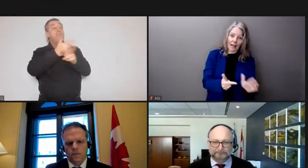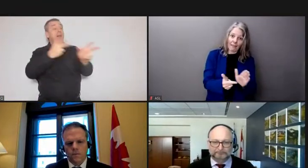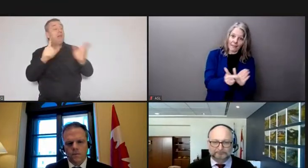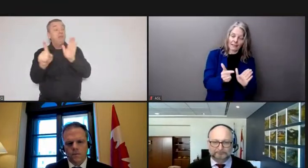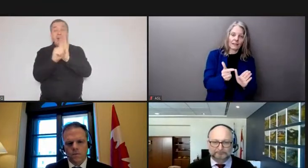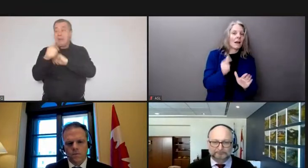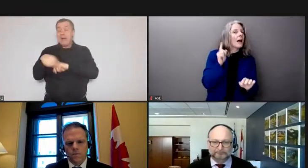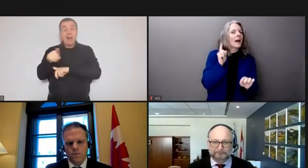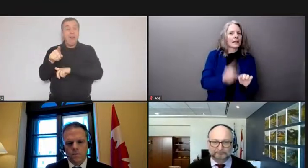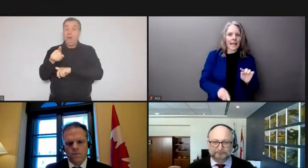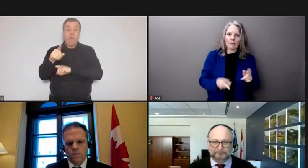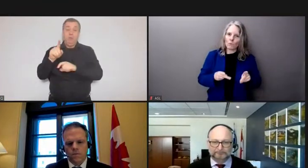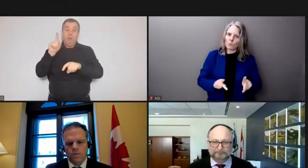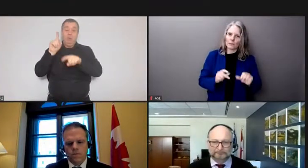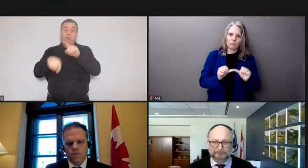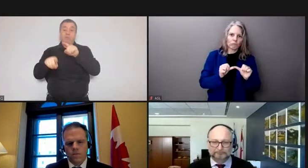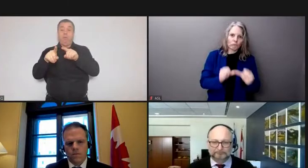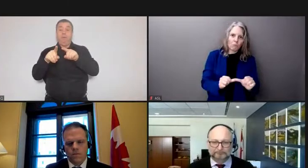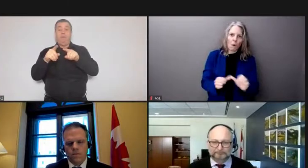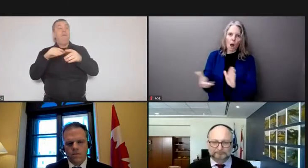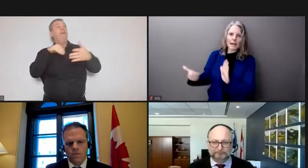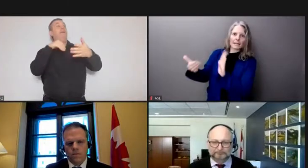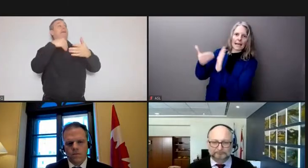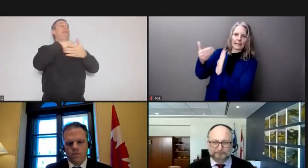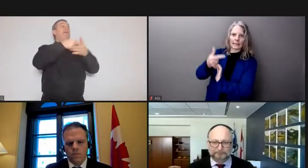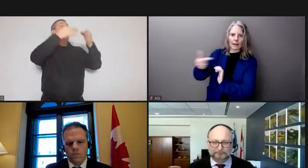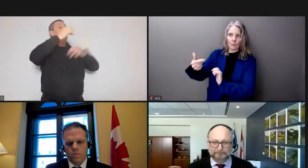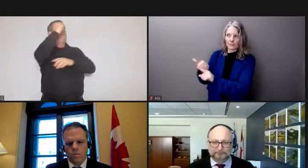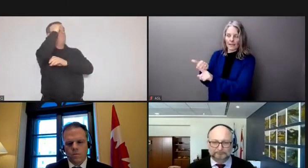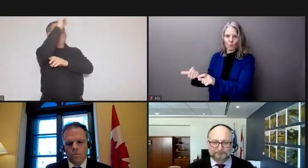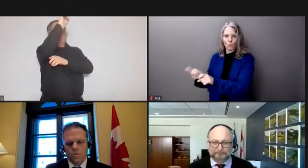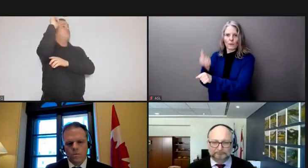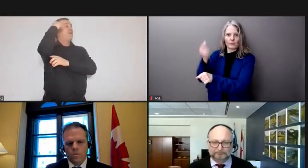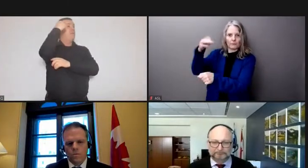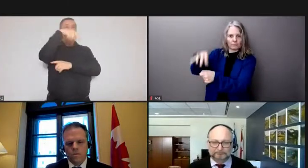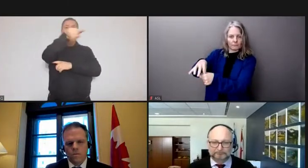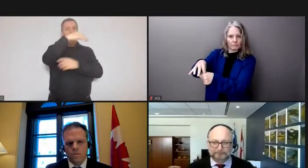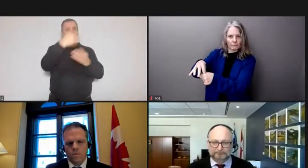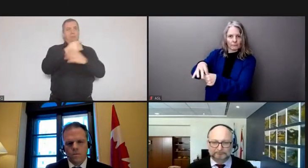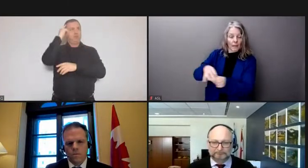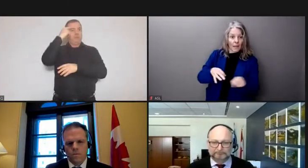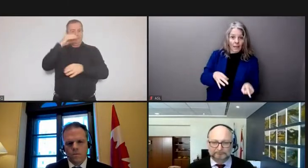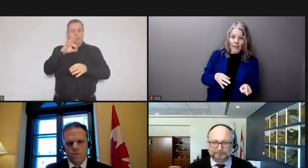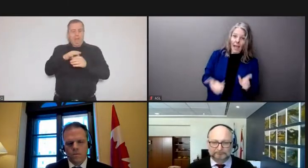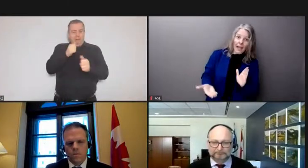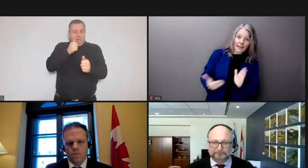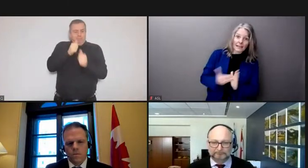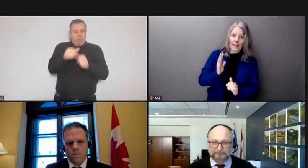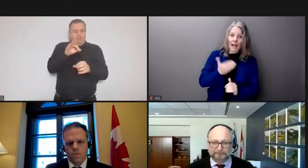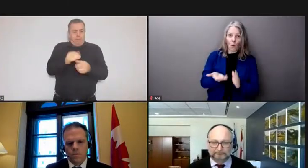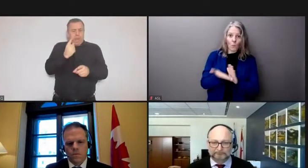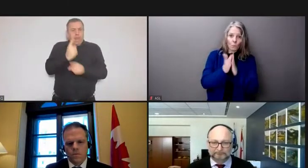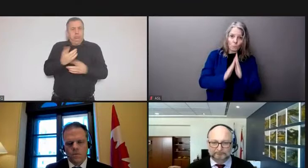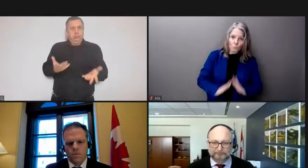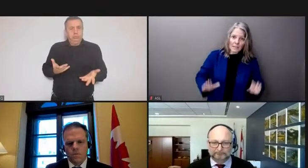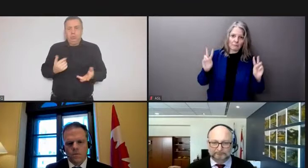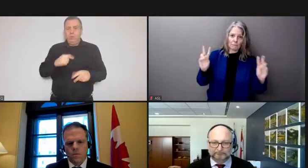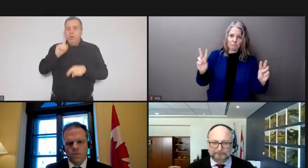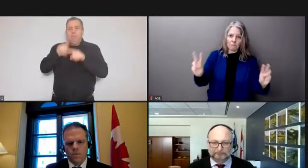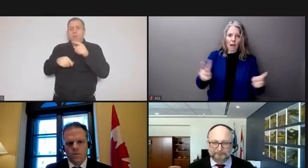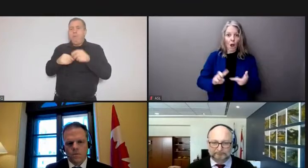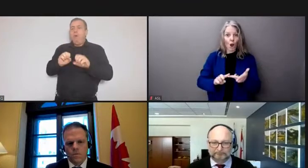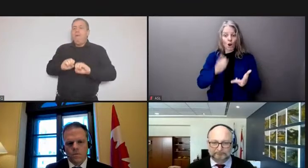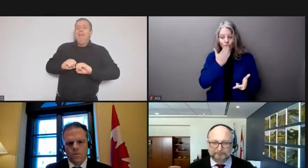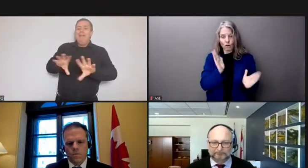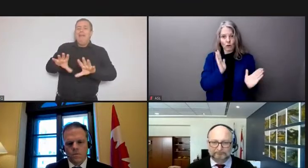elected governments they cannot be allowed to threaten peace order and good government and they